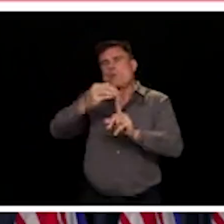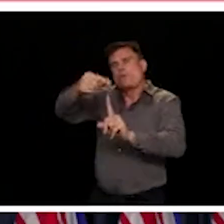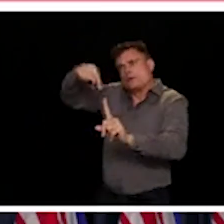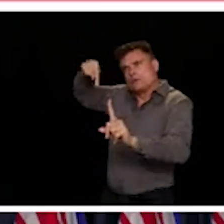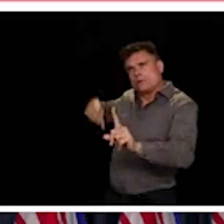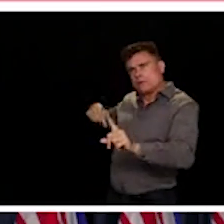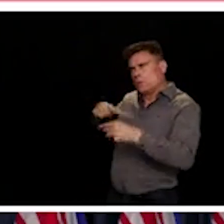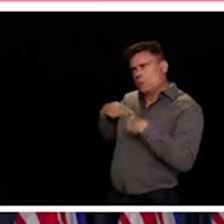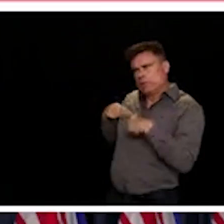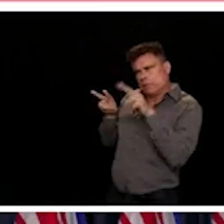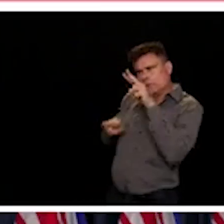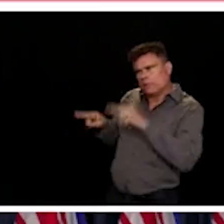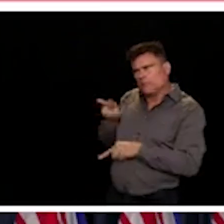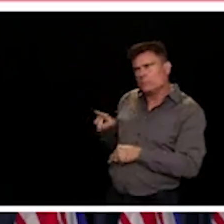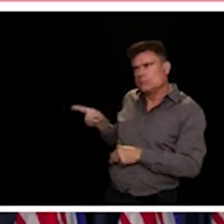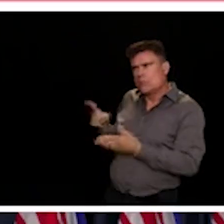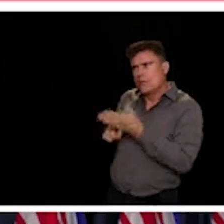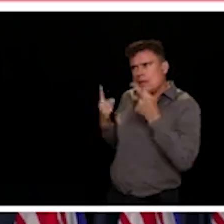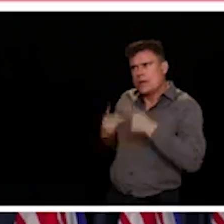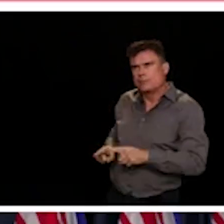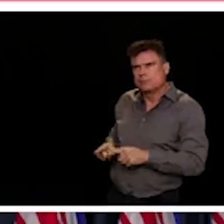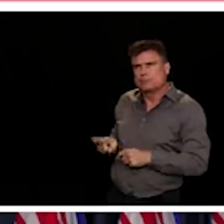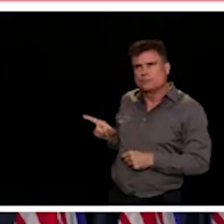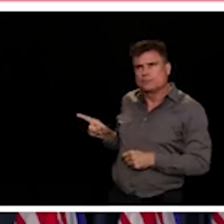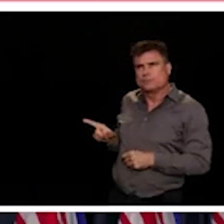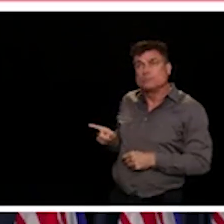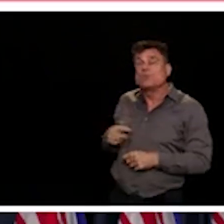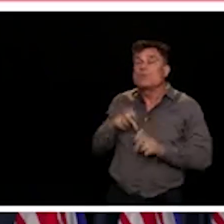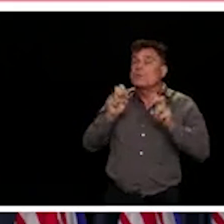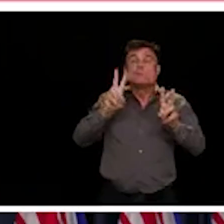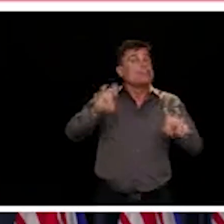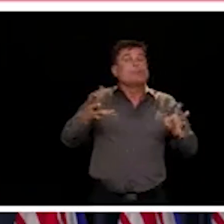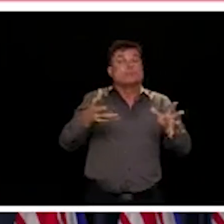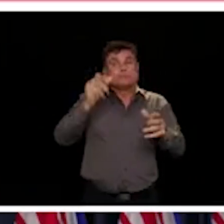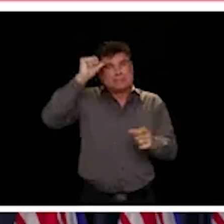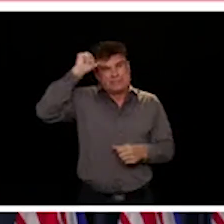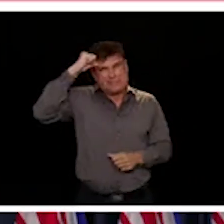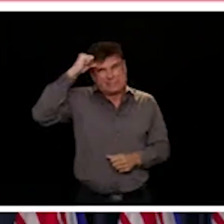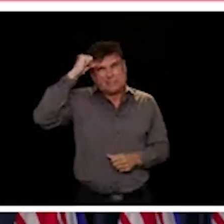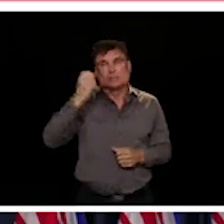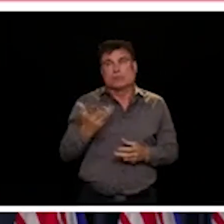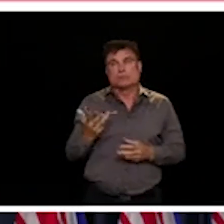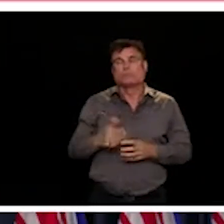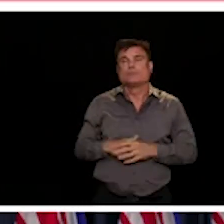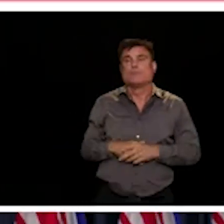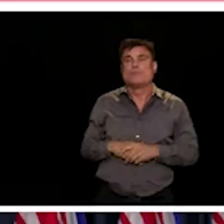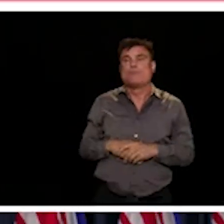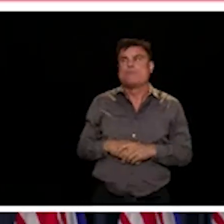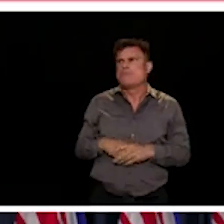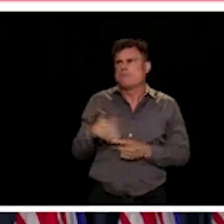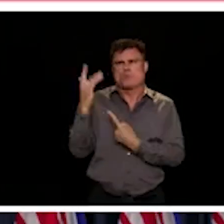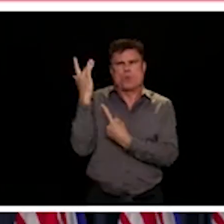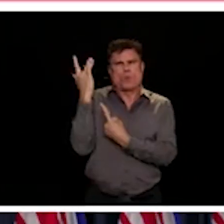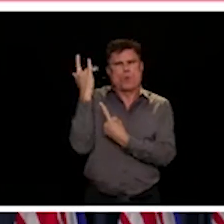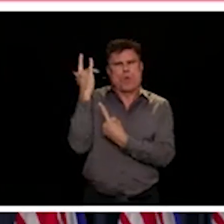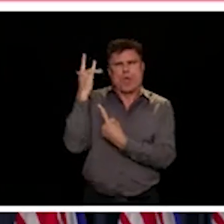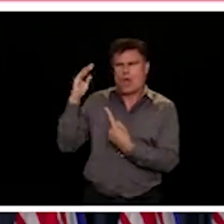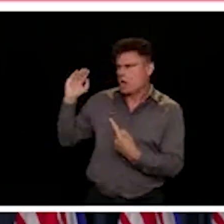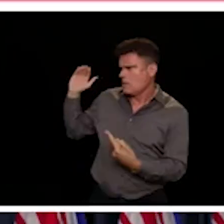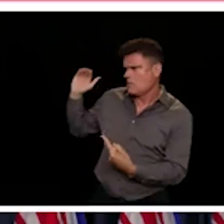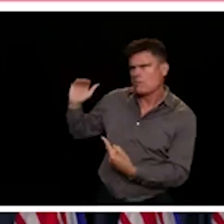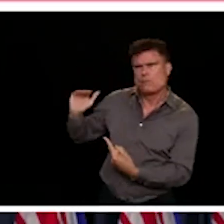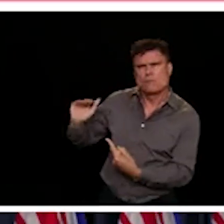place, and they cannot detect all of those actions. So if we have more contact in retail spaces, for example,